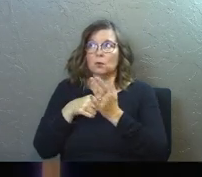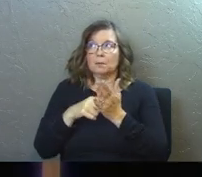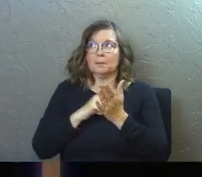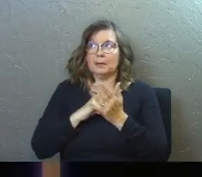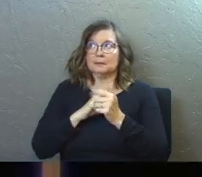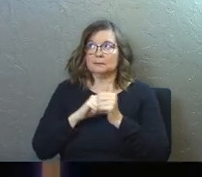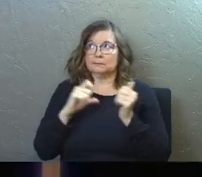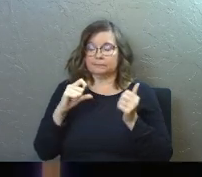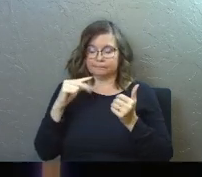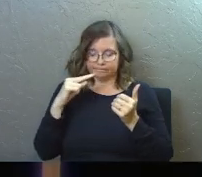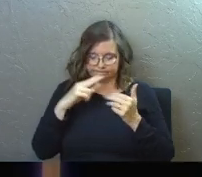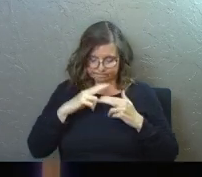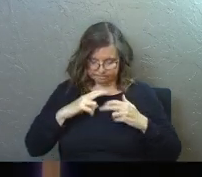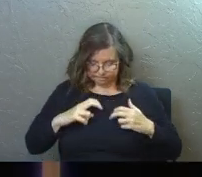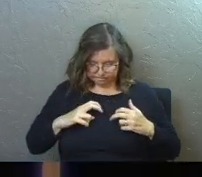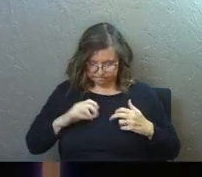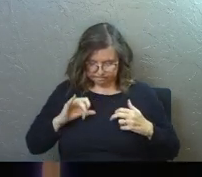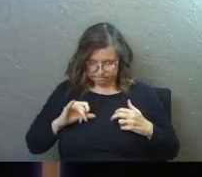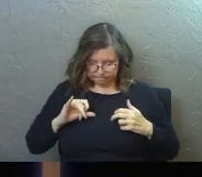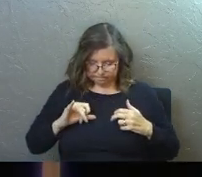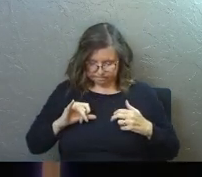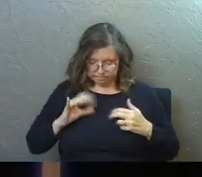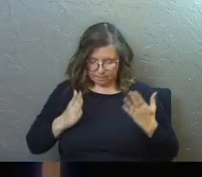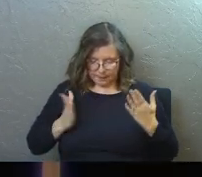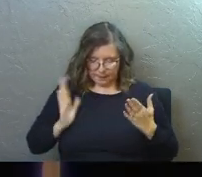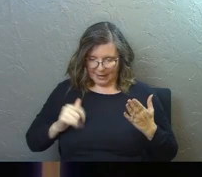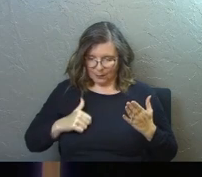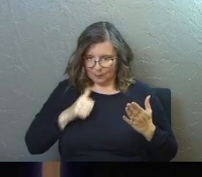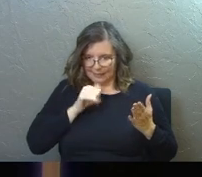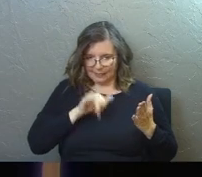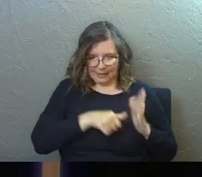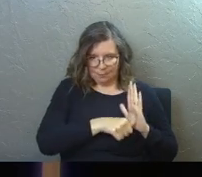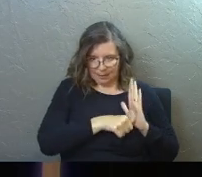maybe I wasn't as, as impressive as I thought I was.